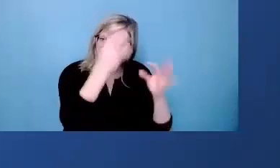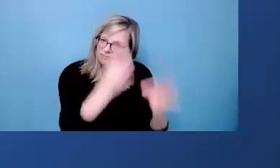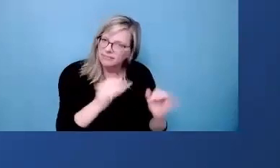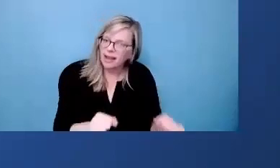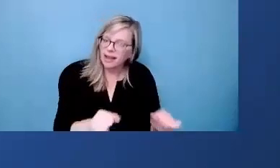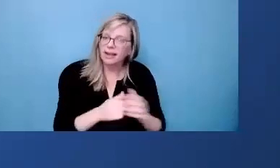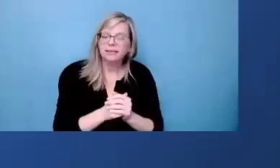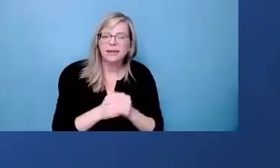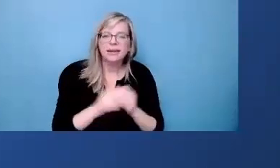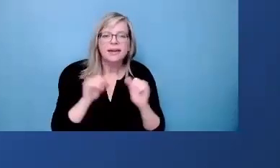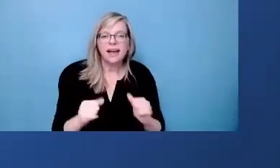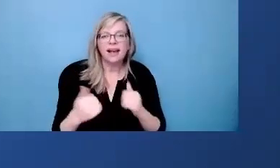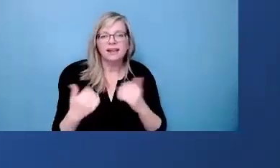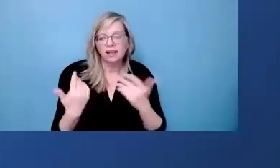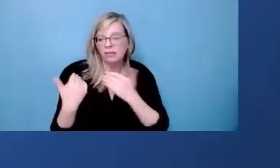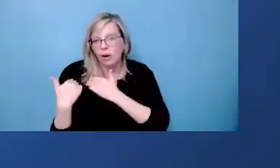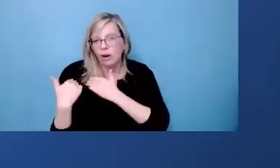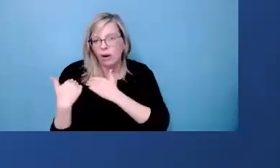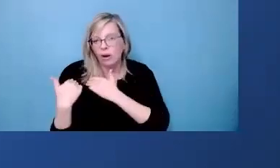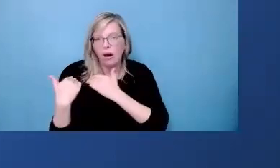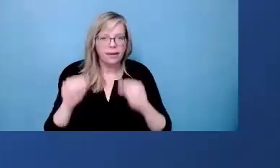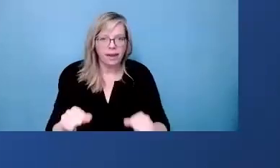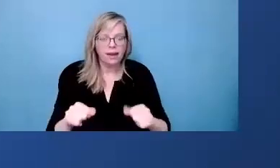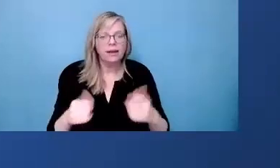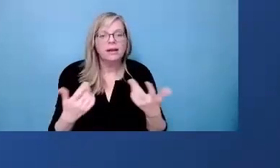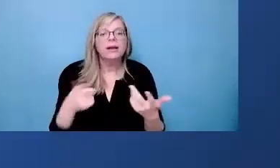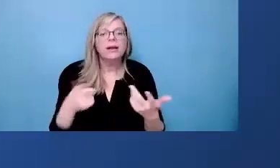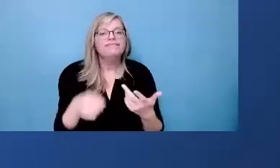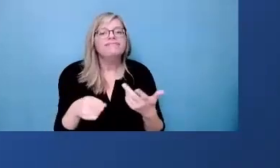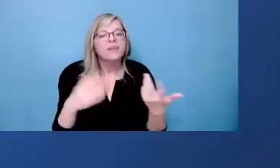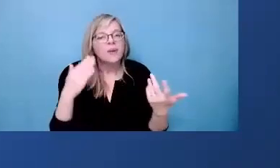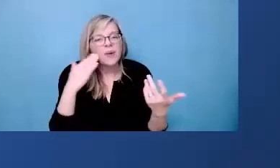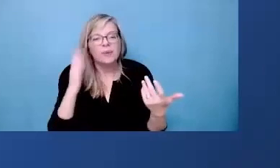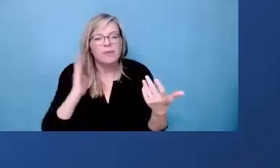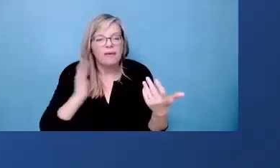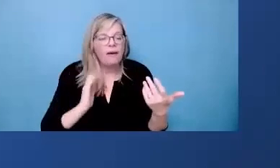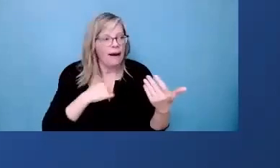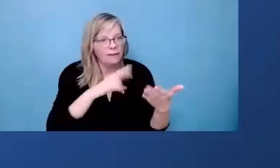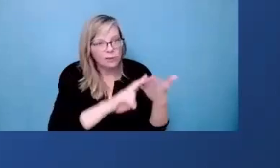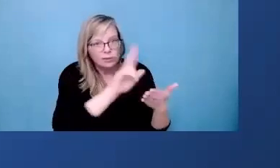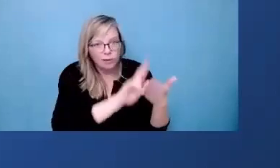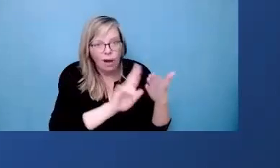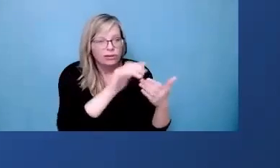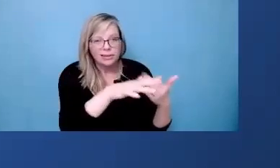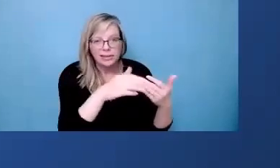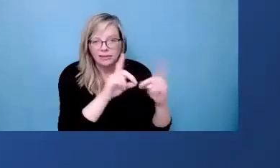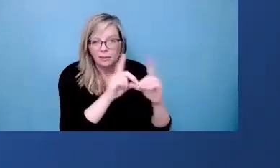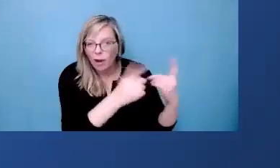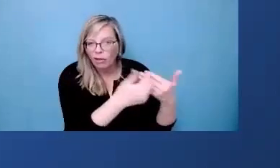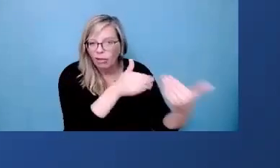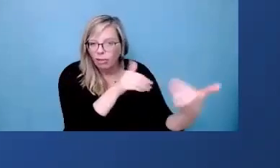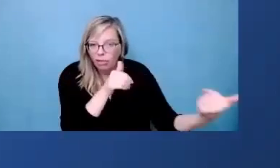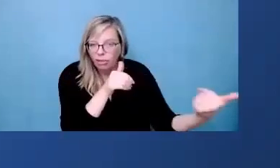reduce some of the structural and bureaucratic burdens that come with the siloed approach to post-secondary education.